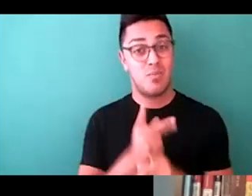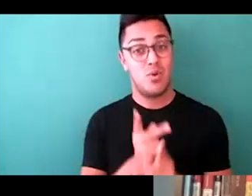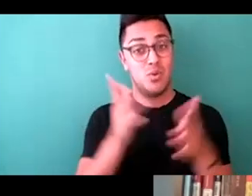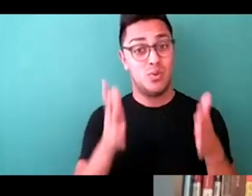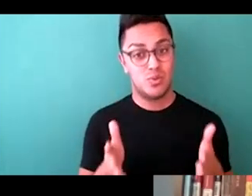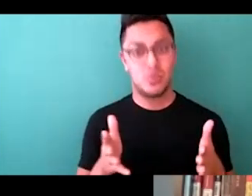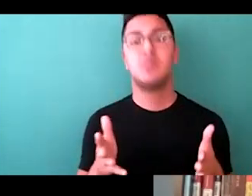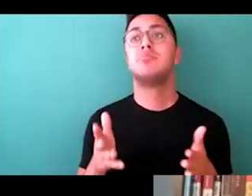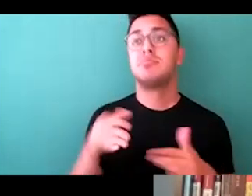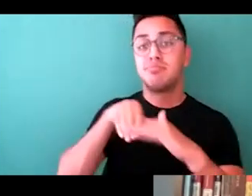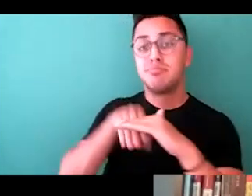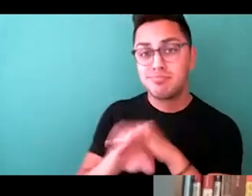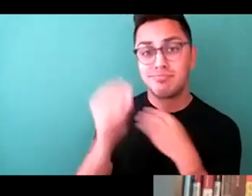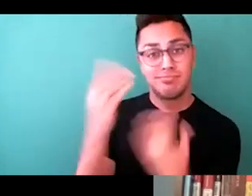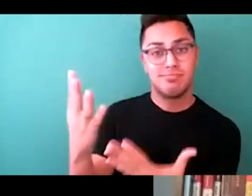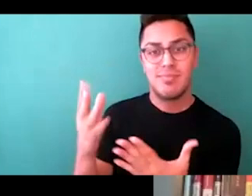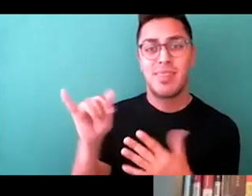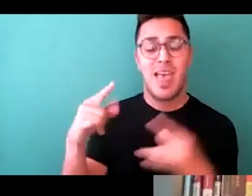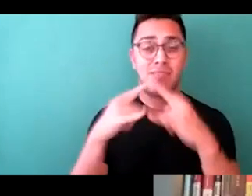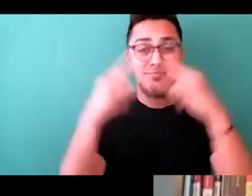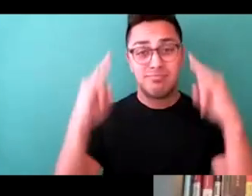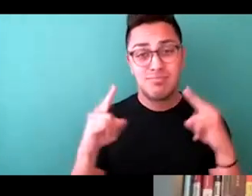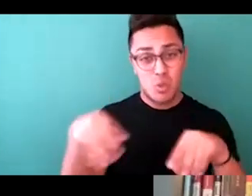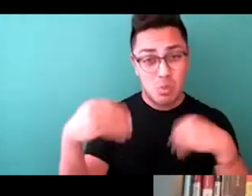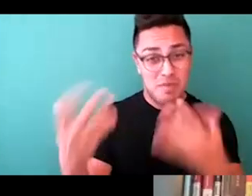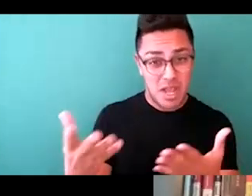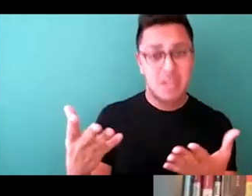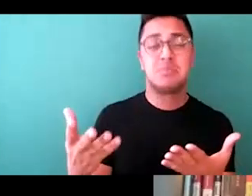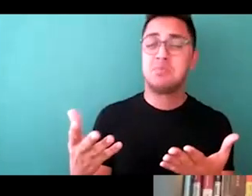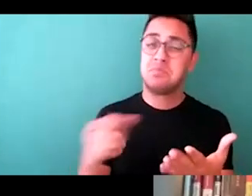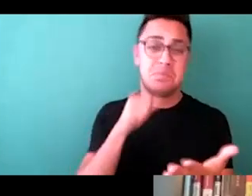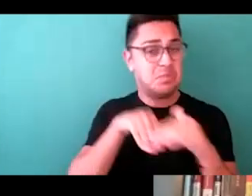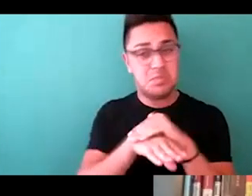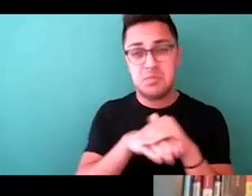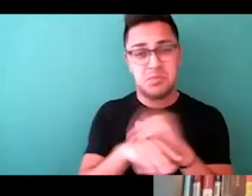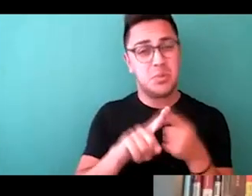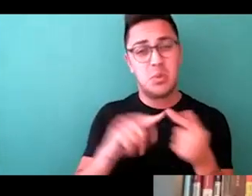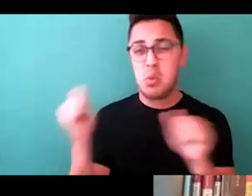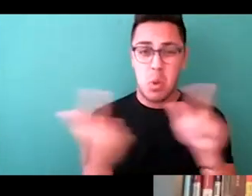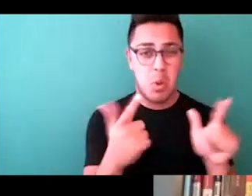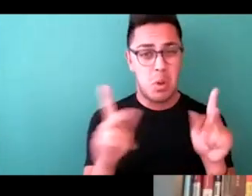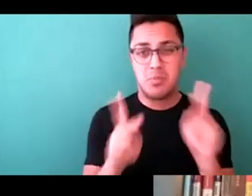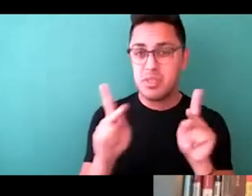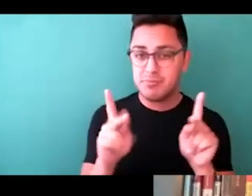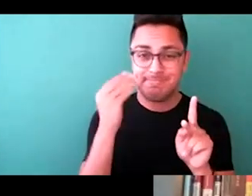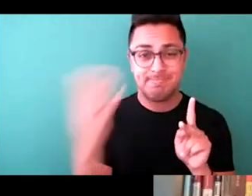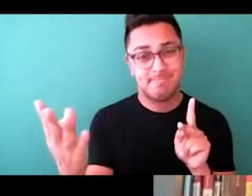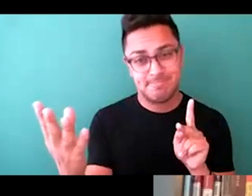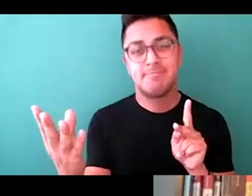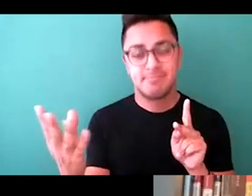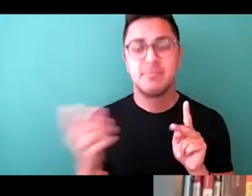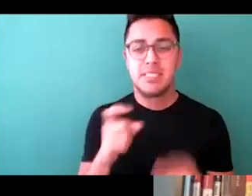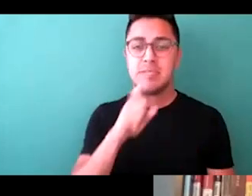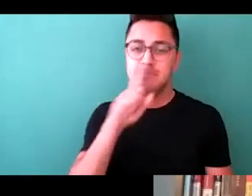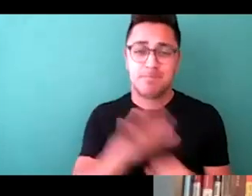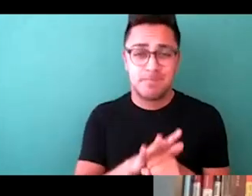festival tent that you're providing us is not accessible to everybody. We need you to, you know, put, make sure that